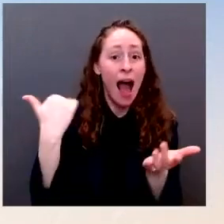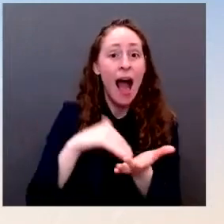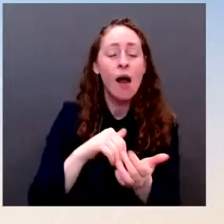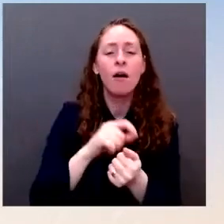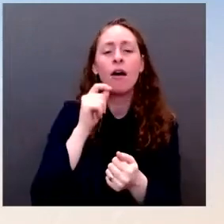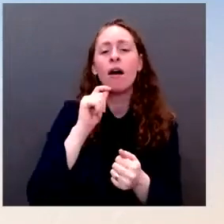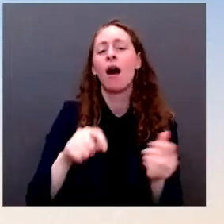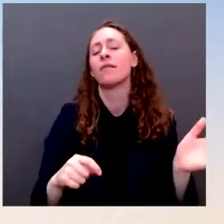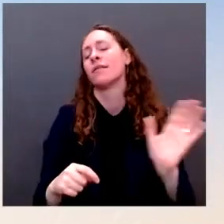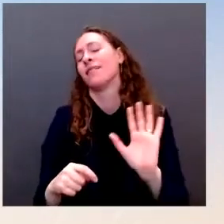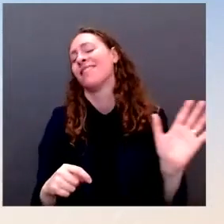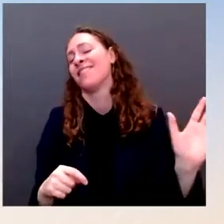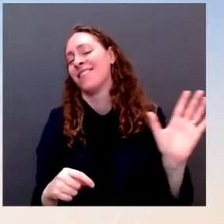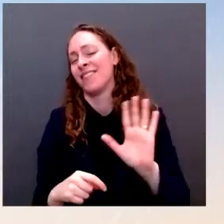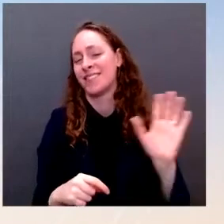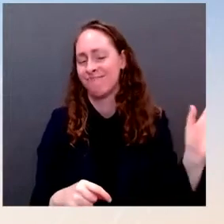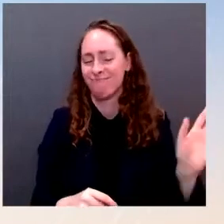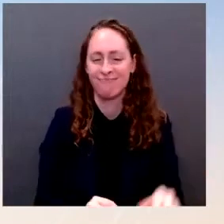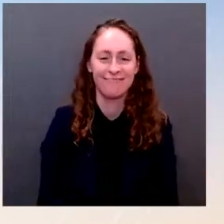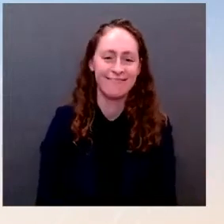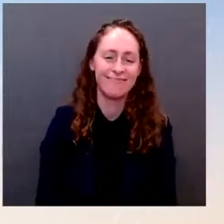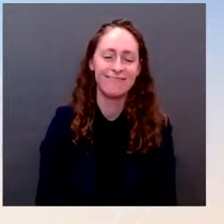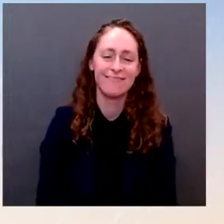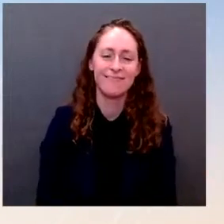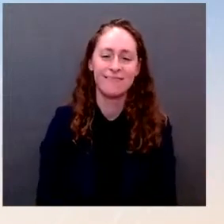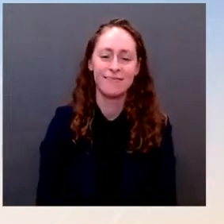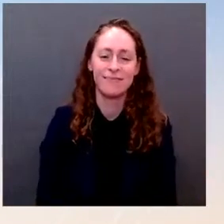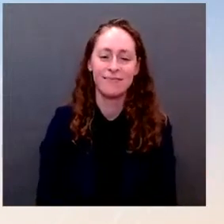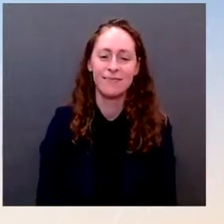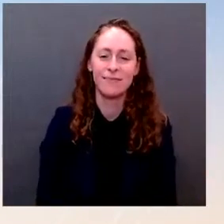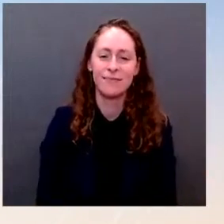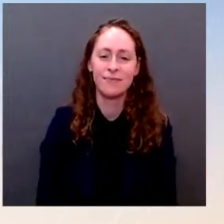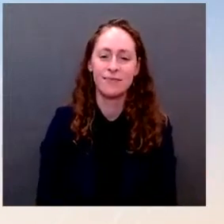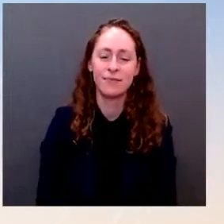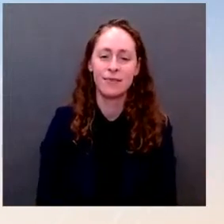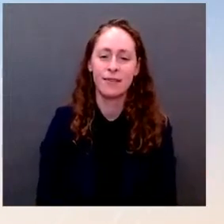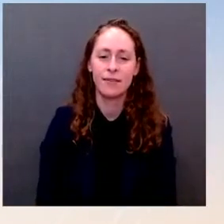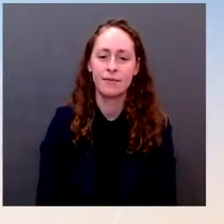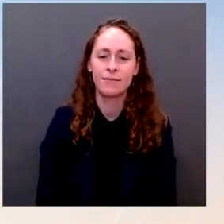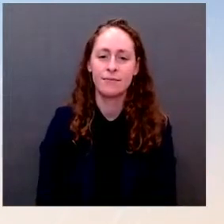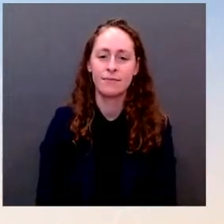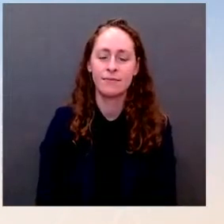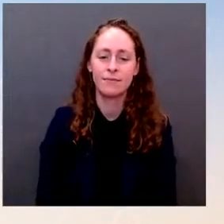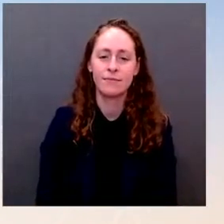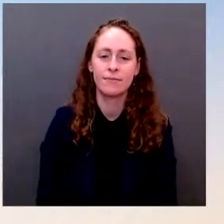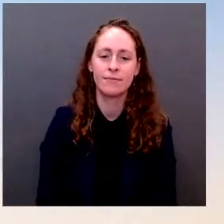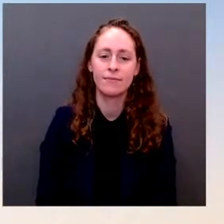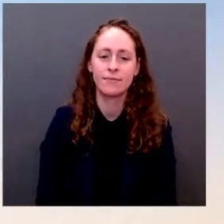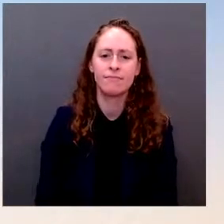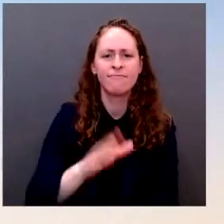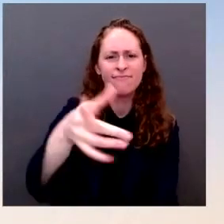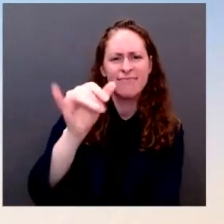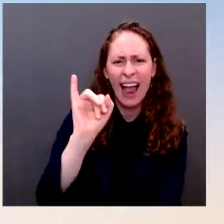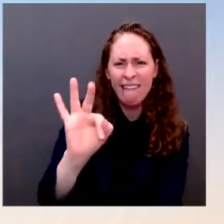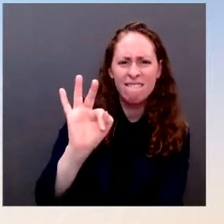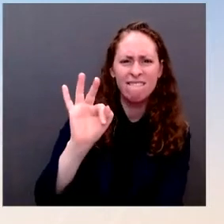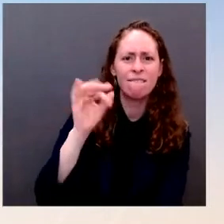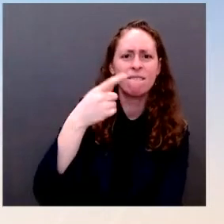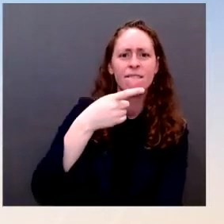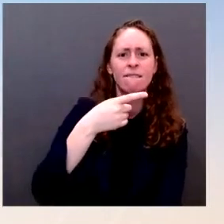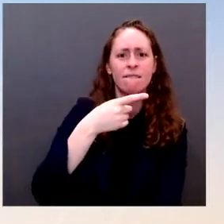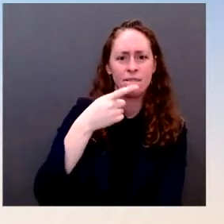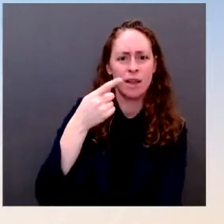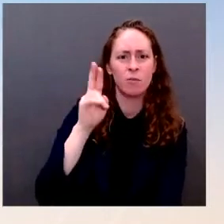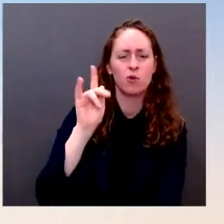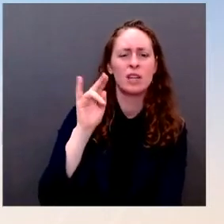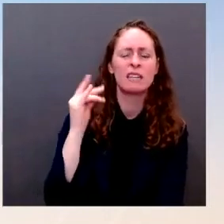decides to make a move into Ukraine, how long does the U.S. believe that the Ukrainians could hold off a full Russian